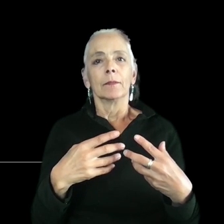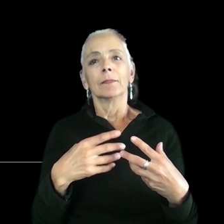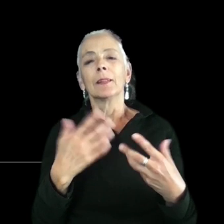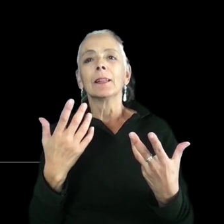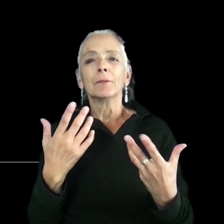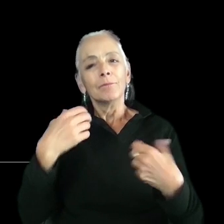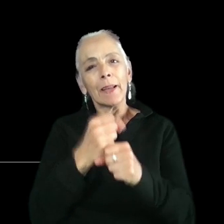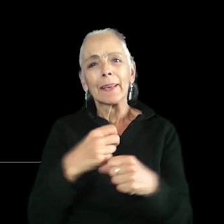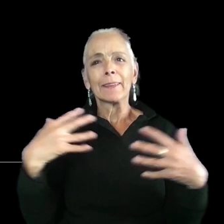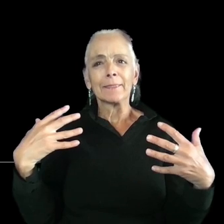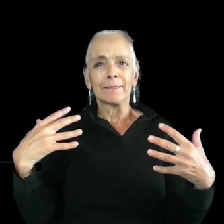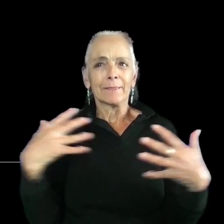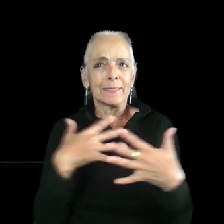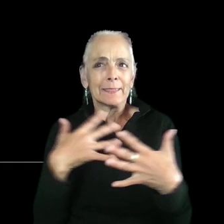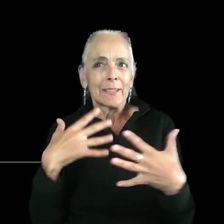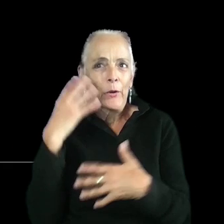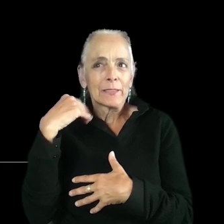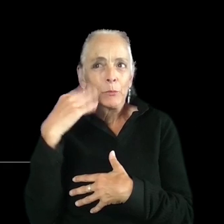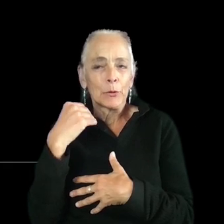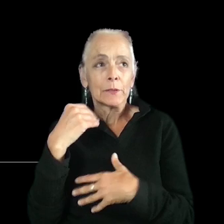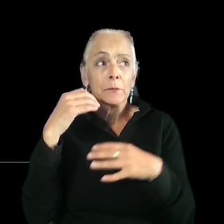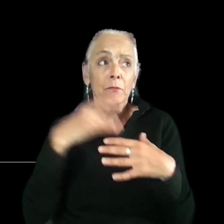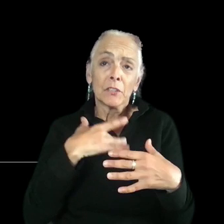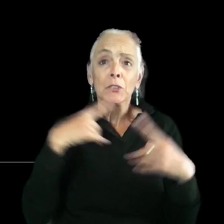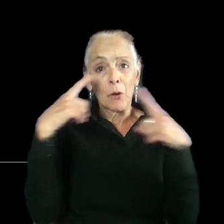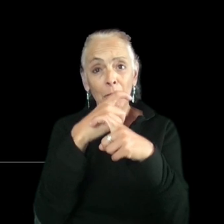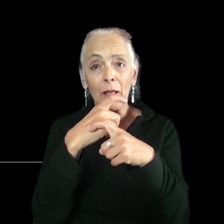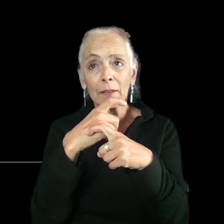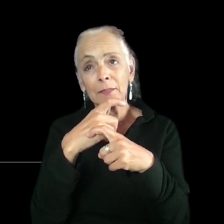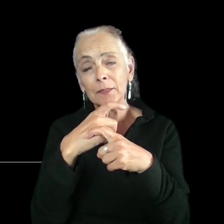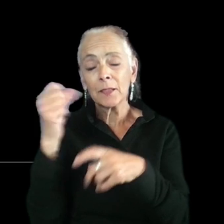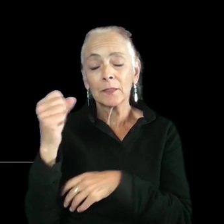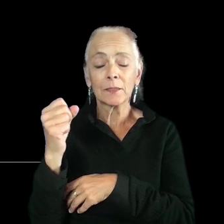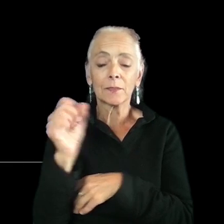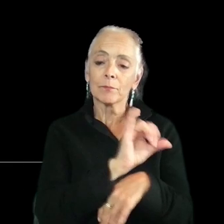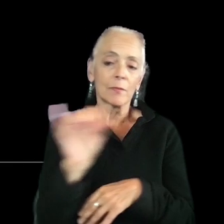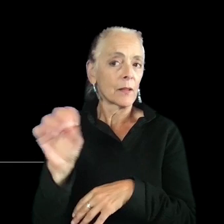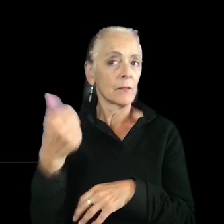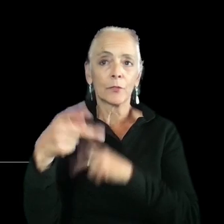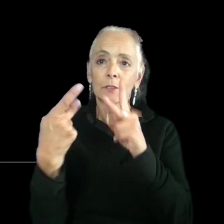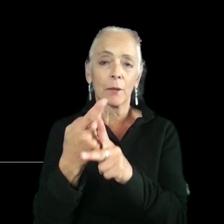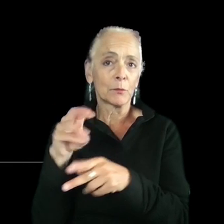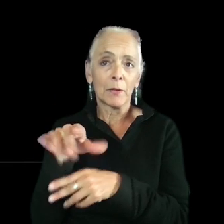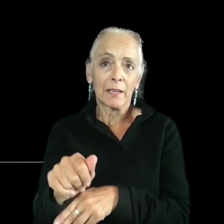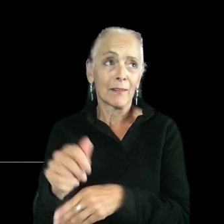experience, you know, even though it can feel complex, and it is, like, like making any other type of, you know, uh, media, whether it be a movie or a video